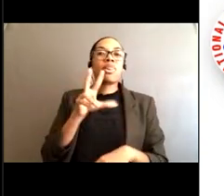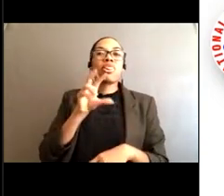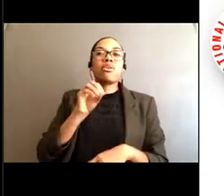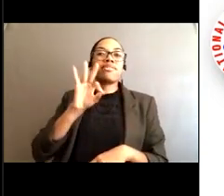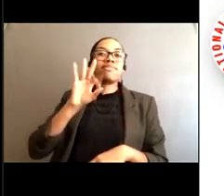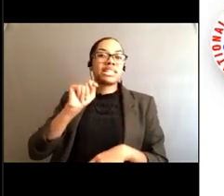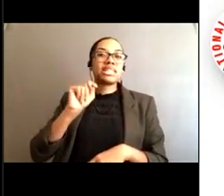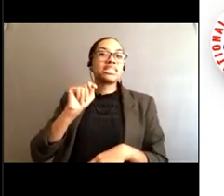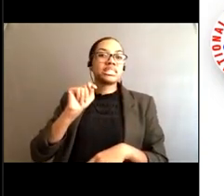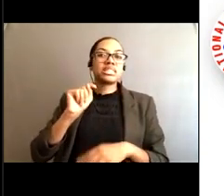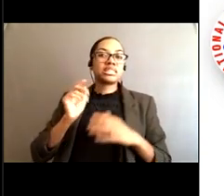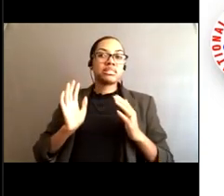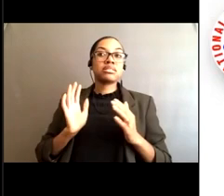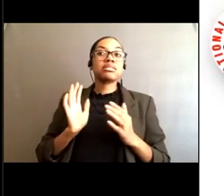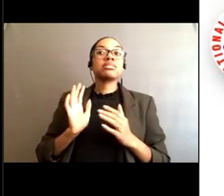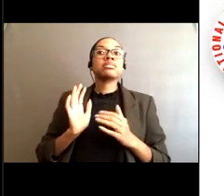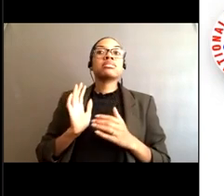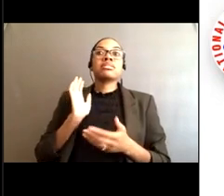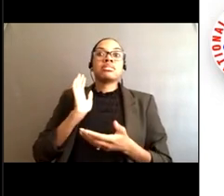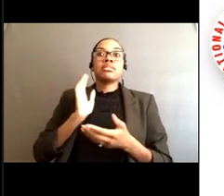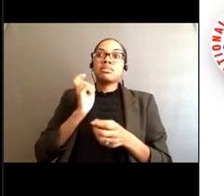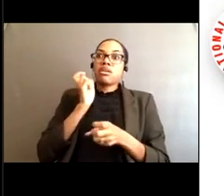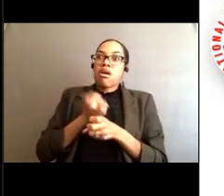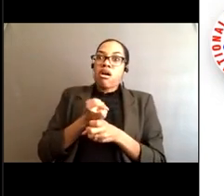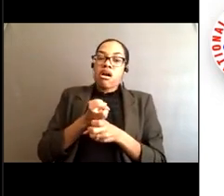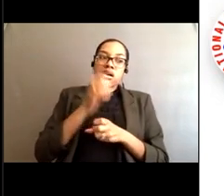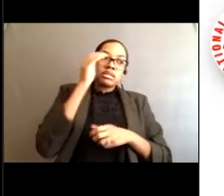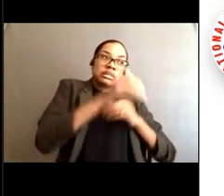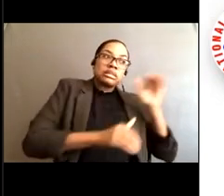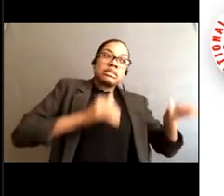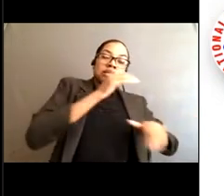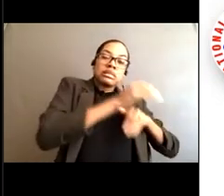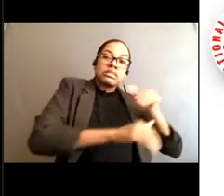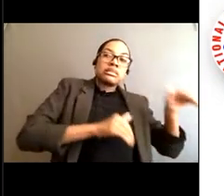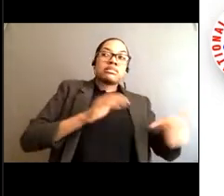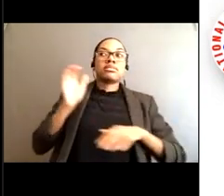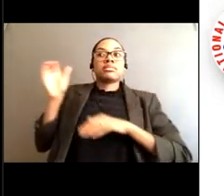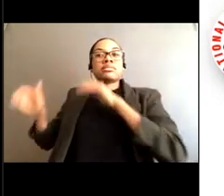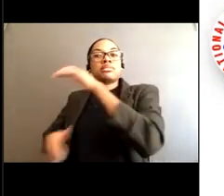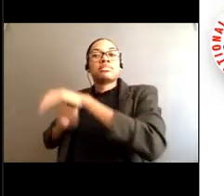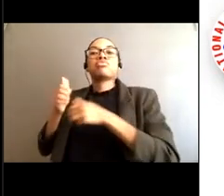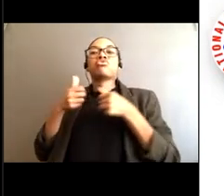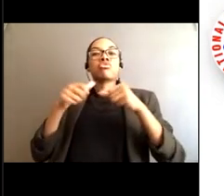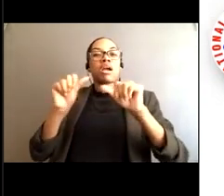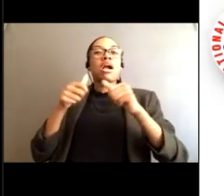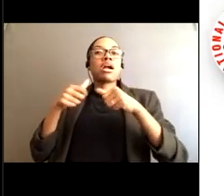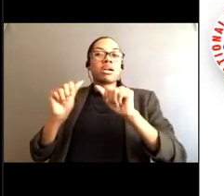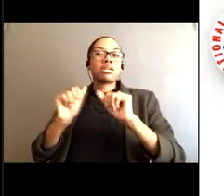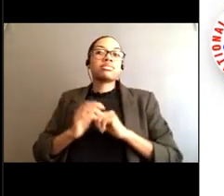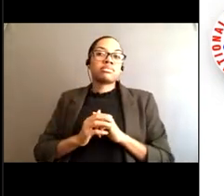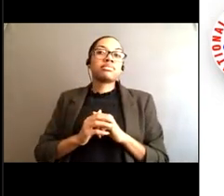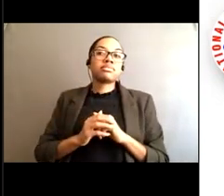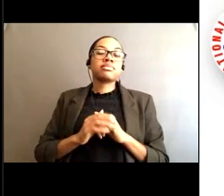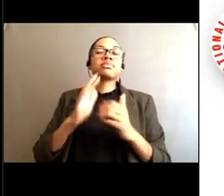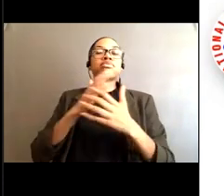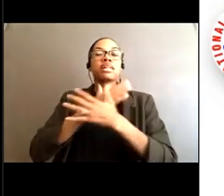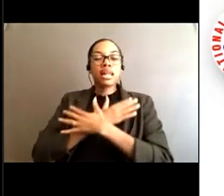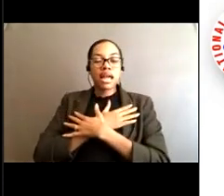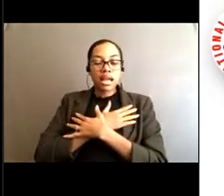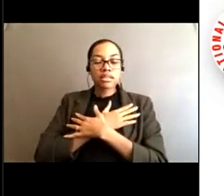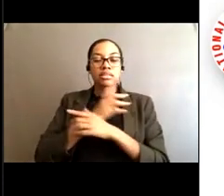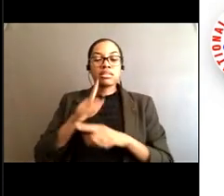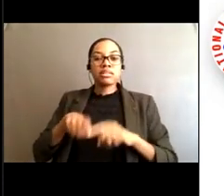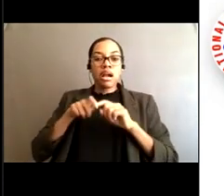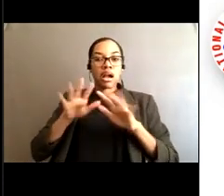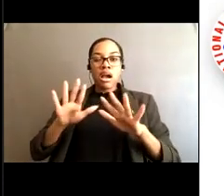It's hard to relax but as you're being pulled the best option is to just try to relax and swim